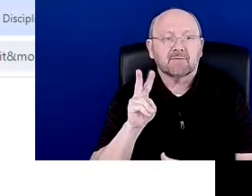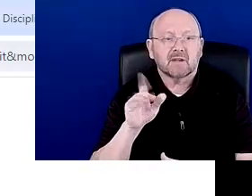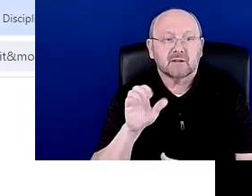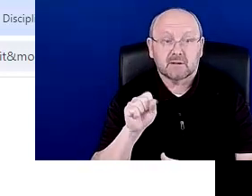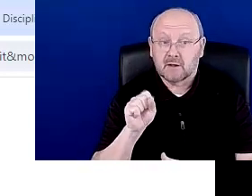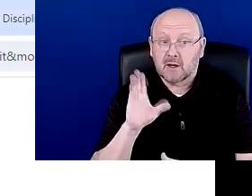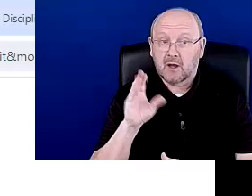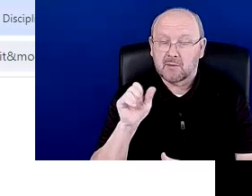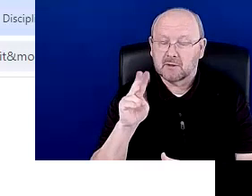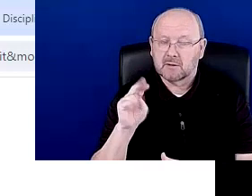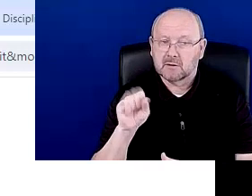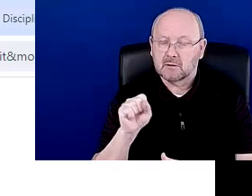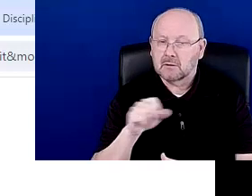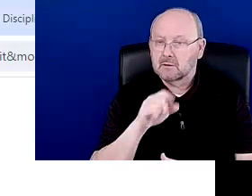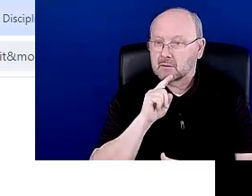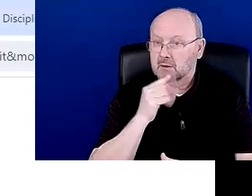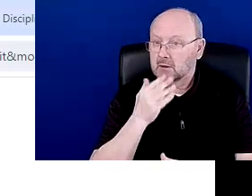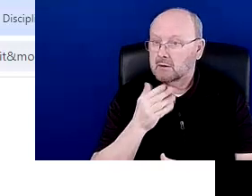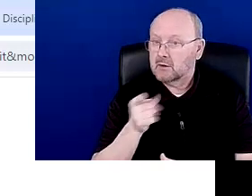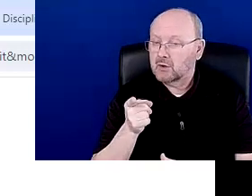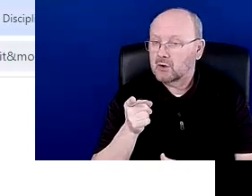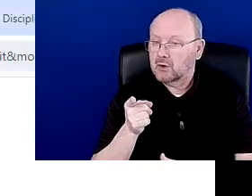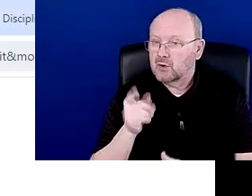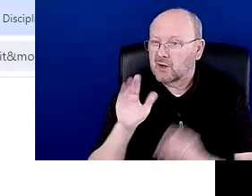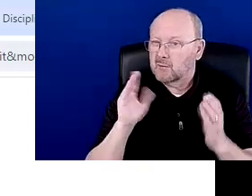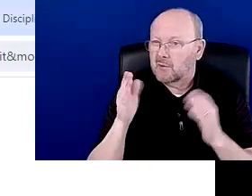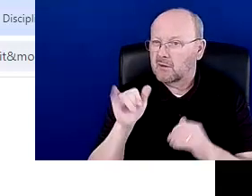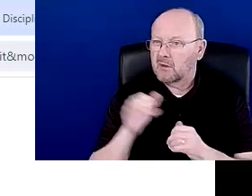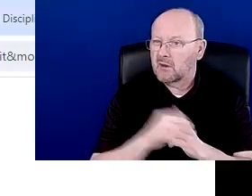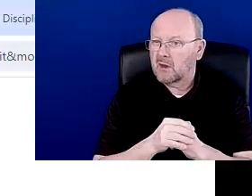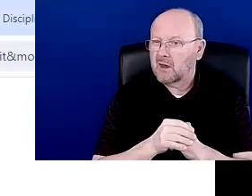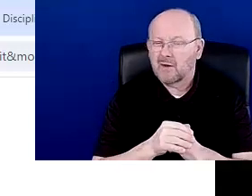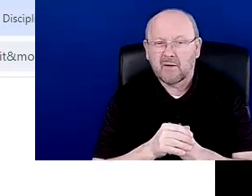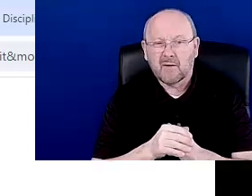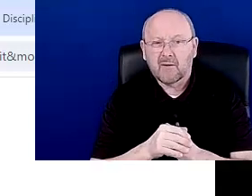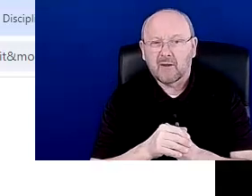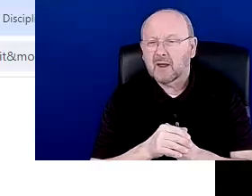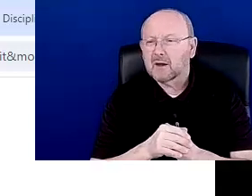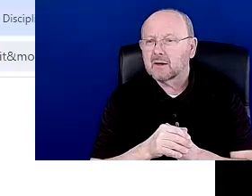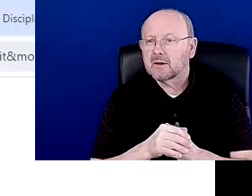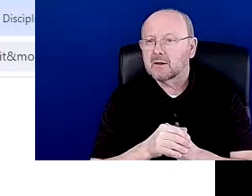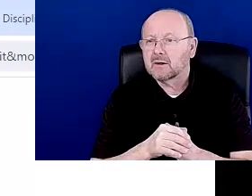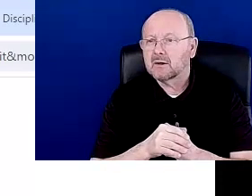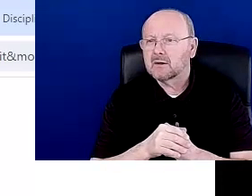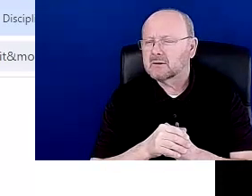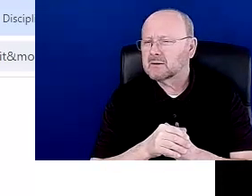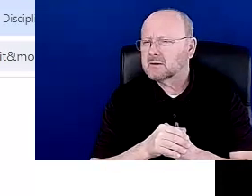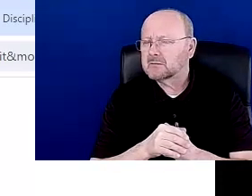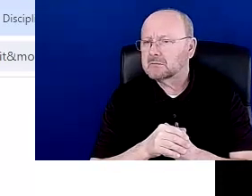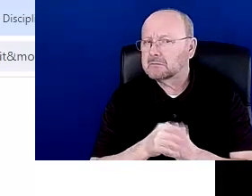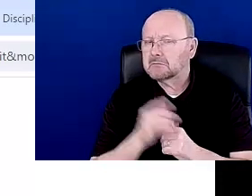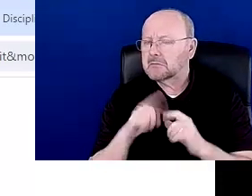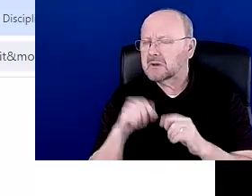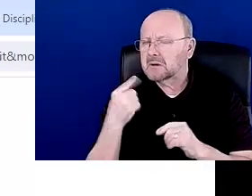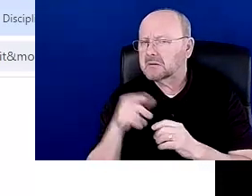I, was it you, Sally, who you likened it to sort of like a thrift store in a way? So, um, you know, there's, you